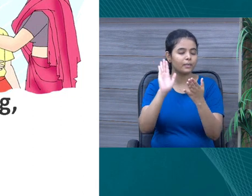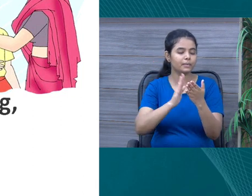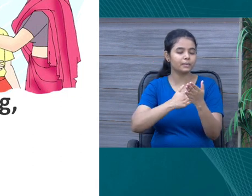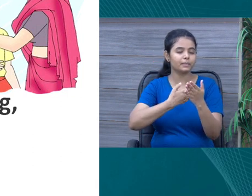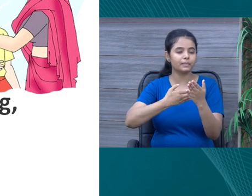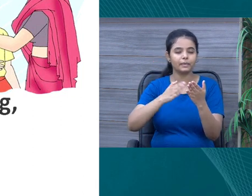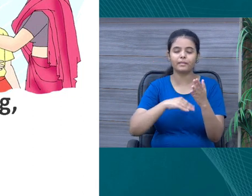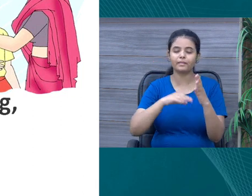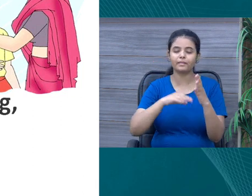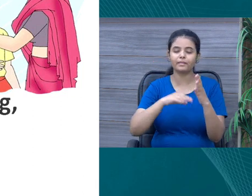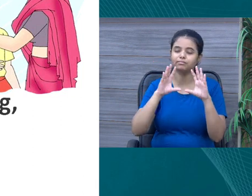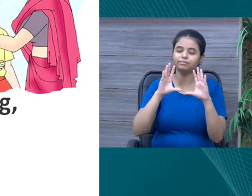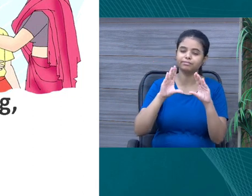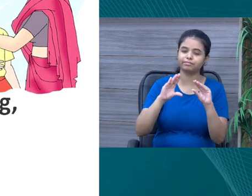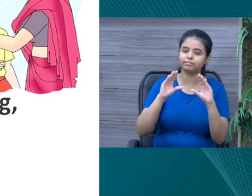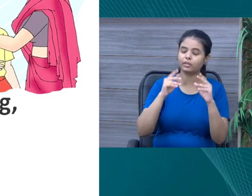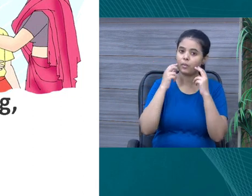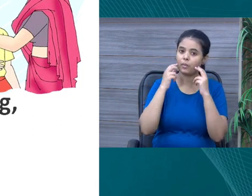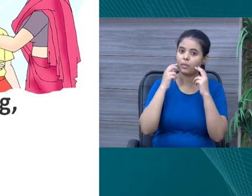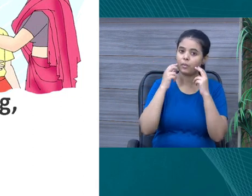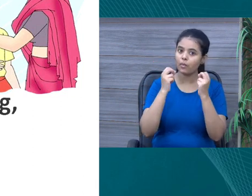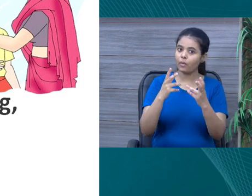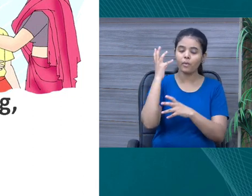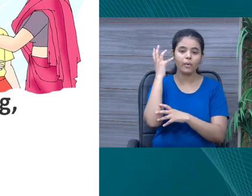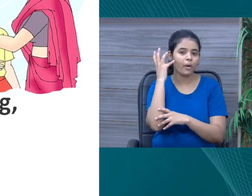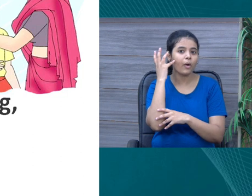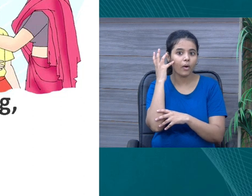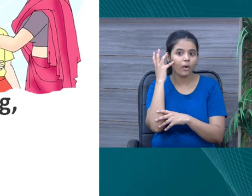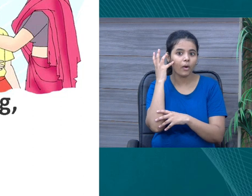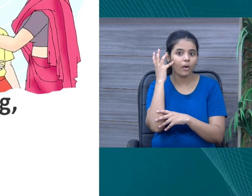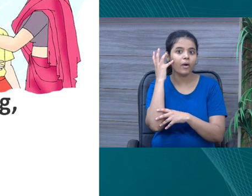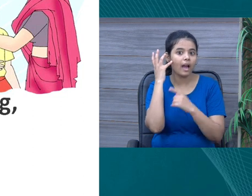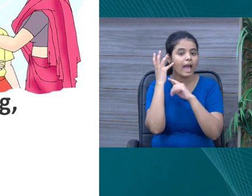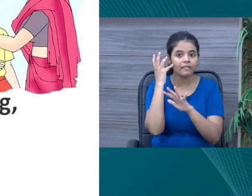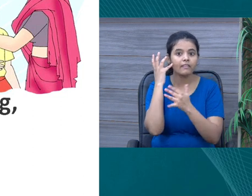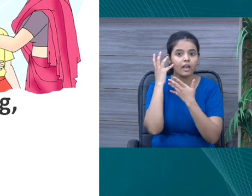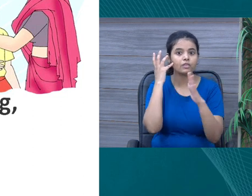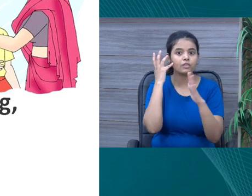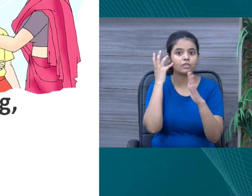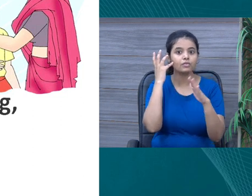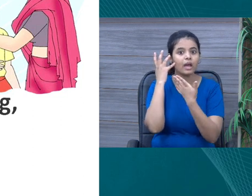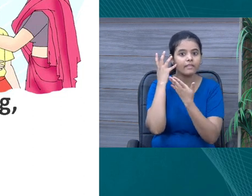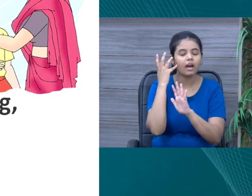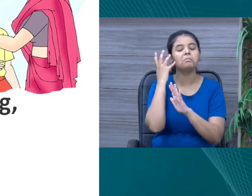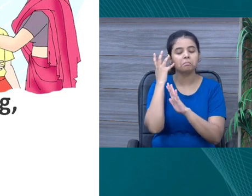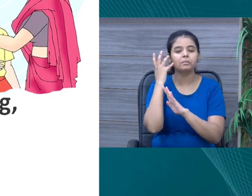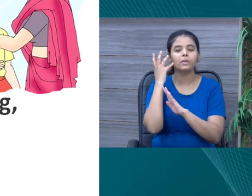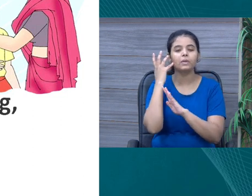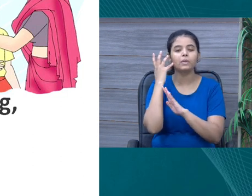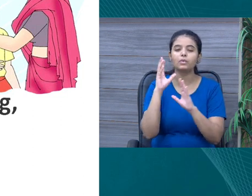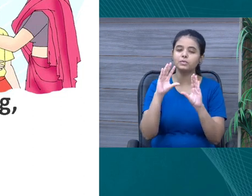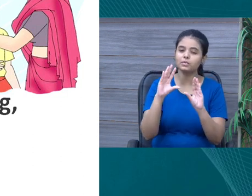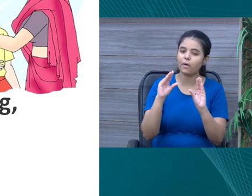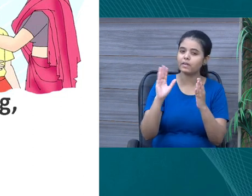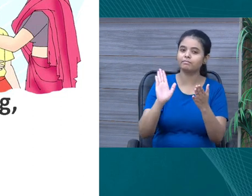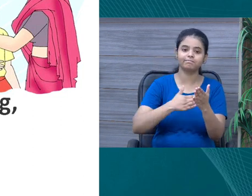song and it was a surprise. Shell called a small song, beautiful song. Soft and